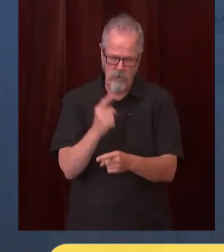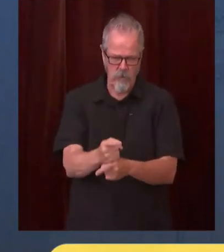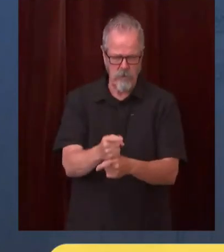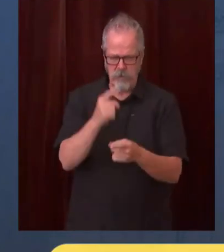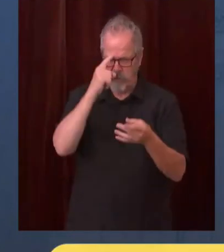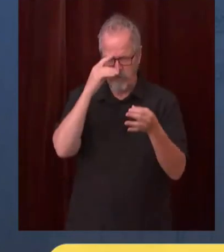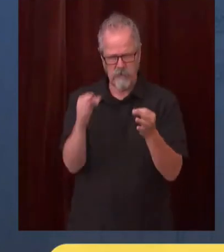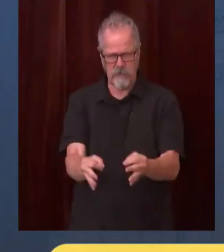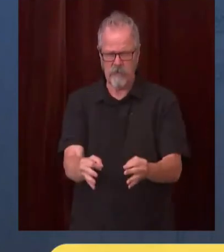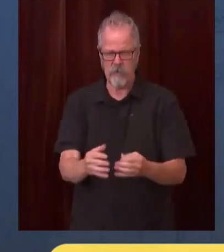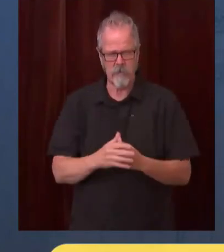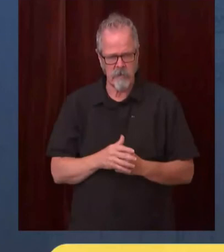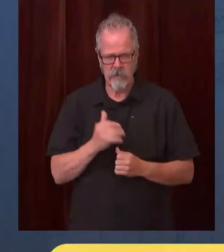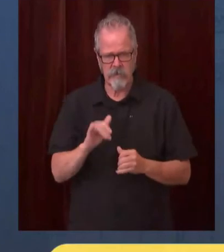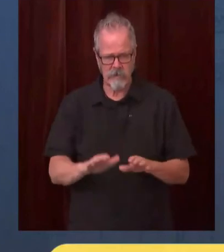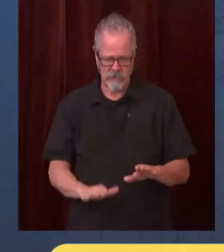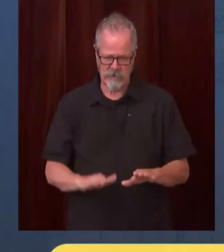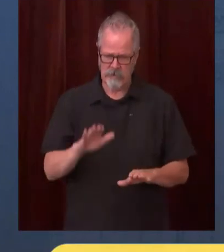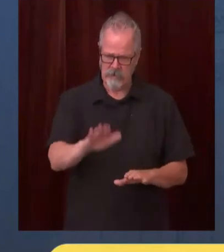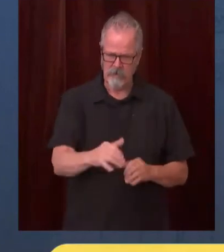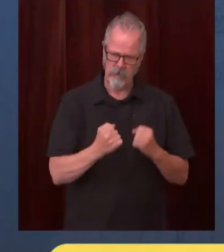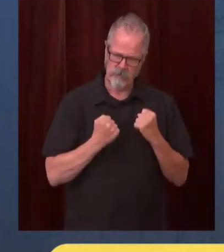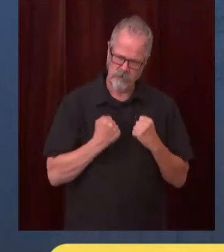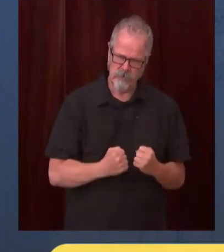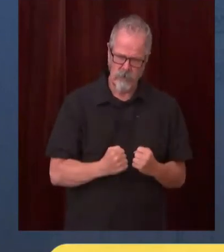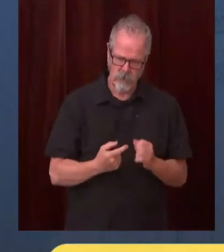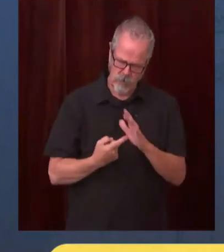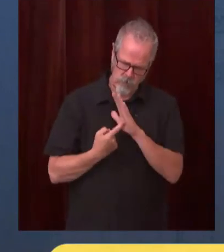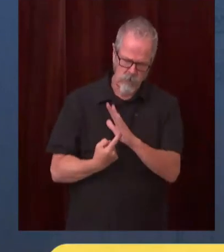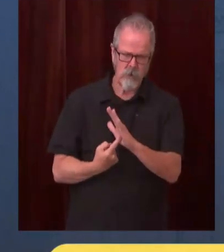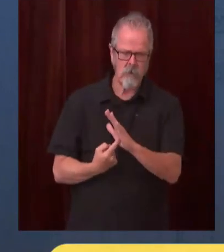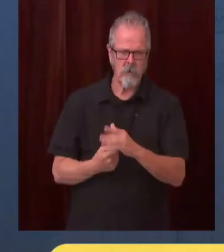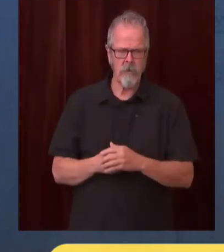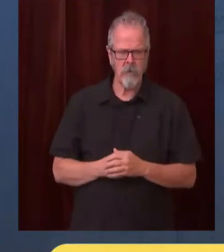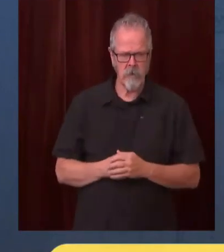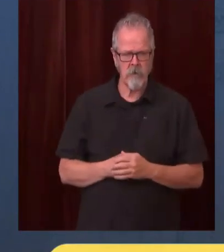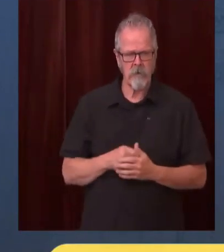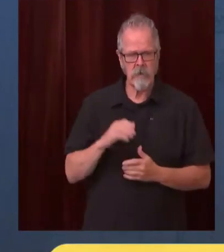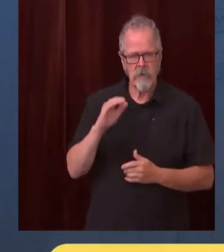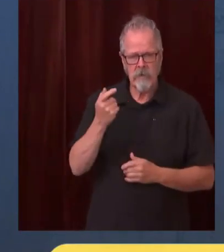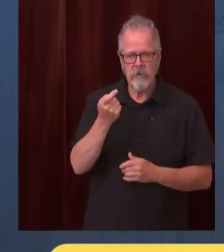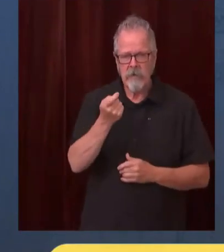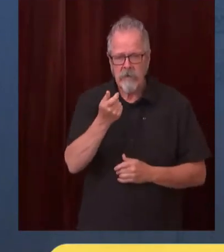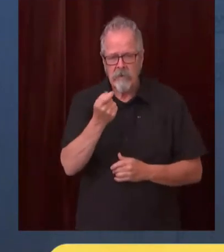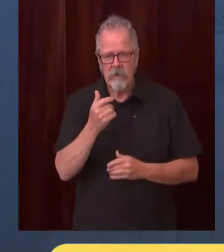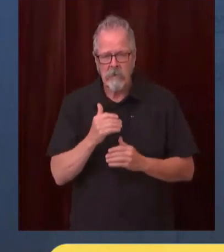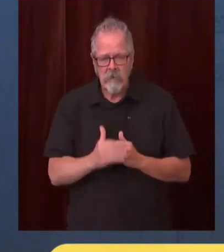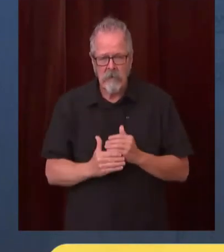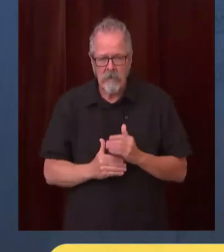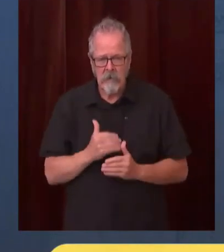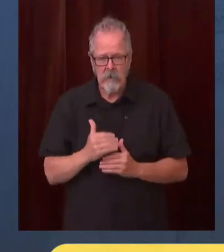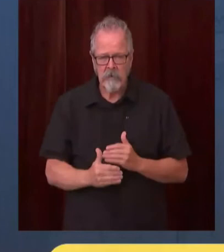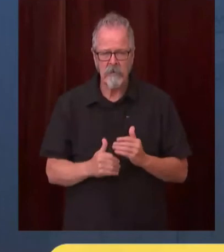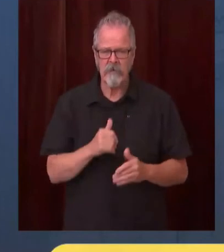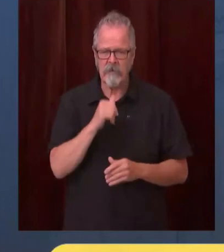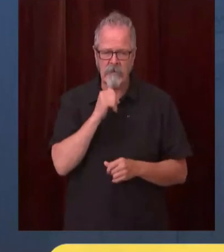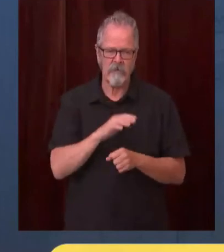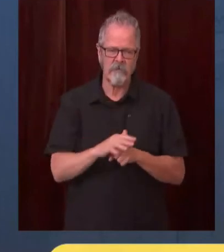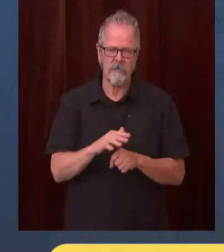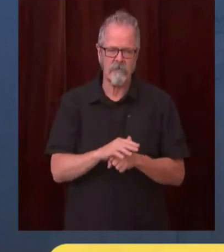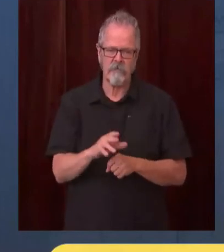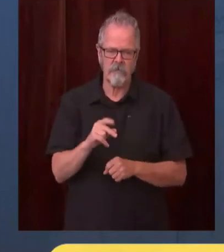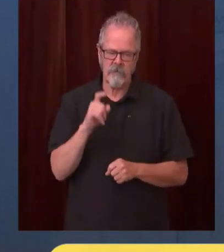but little tiny baby steps are not adequate to the task look just before i walked in here i just got the uh